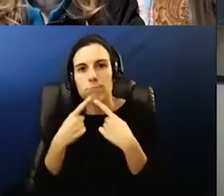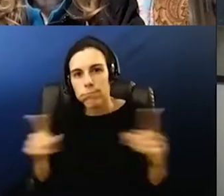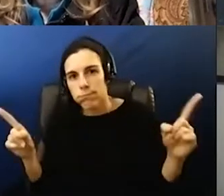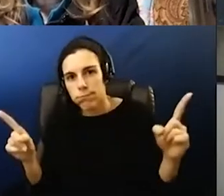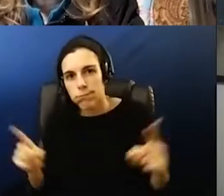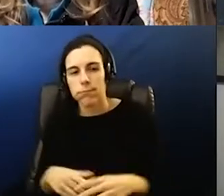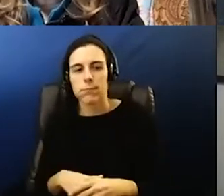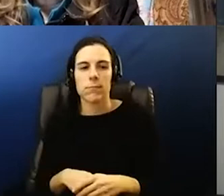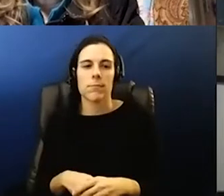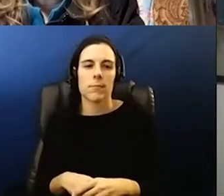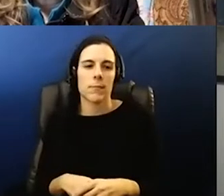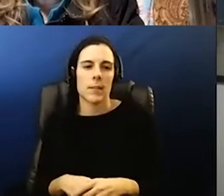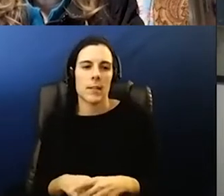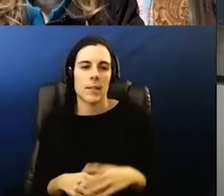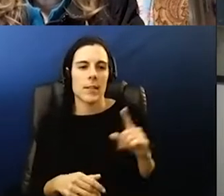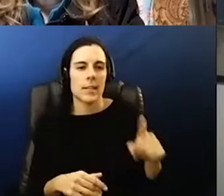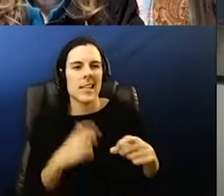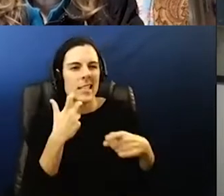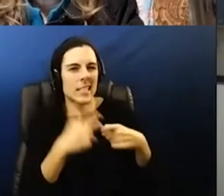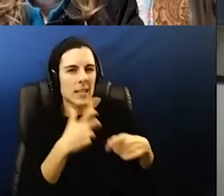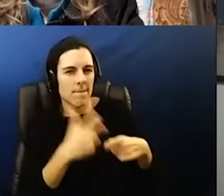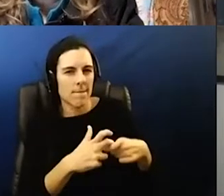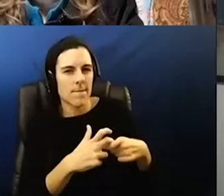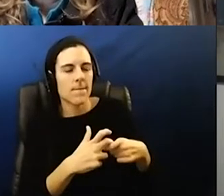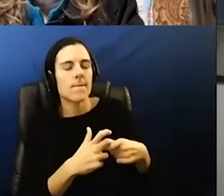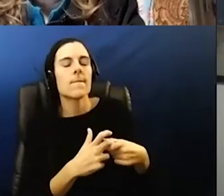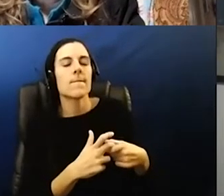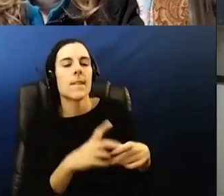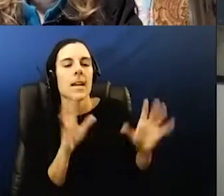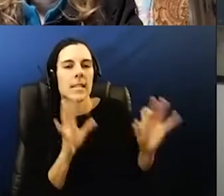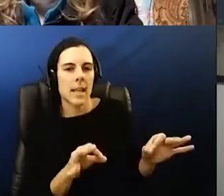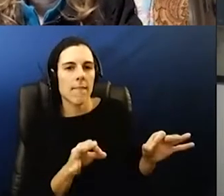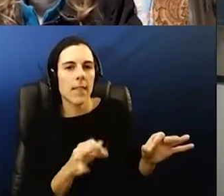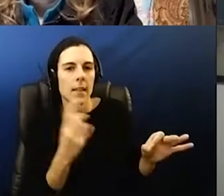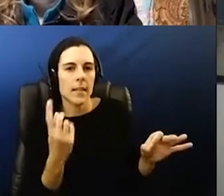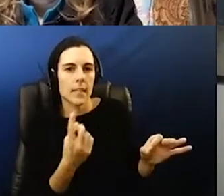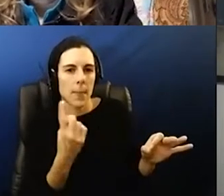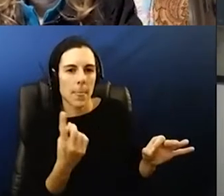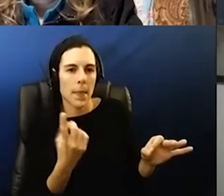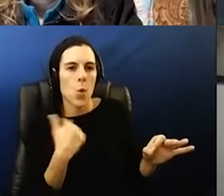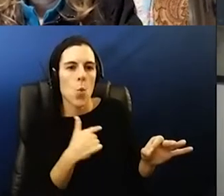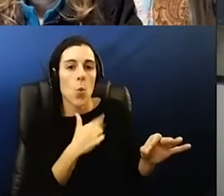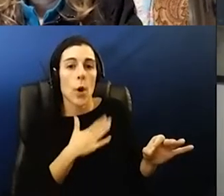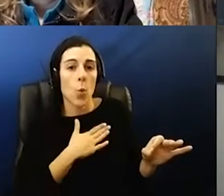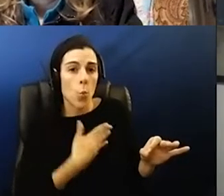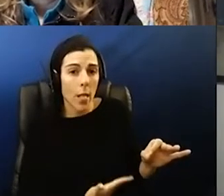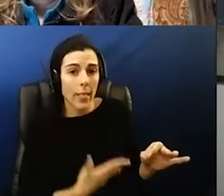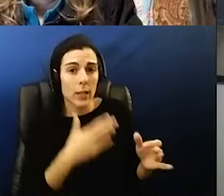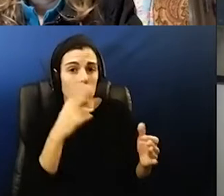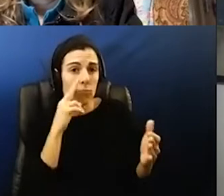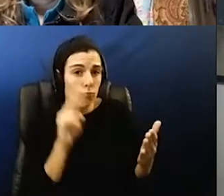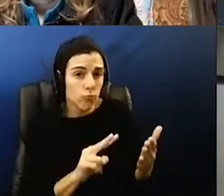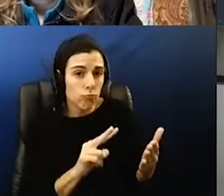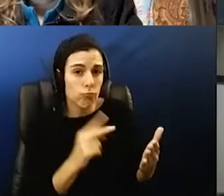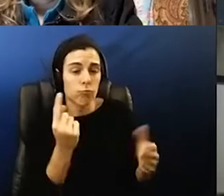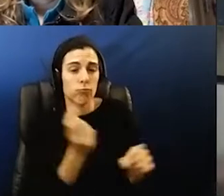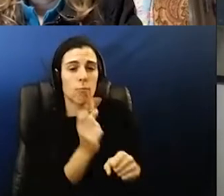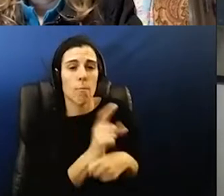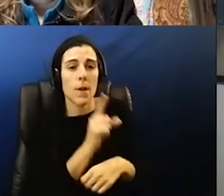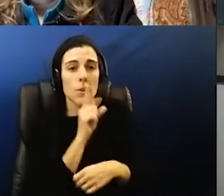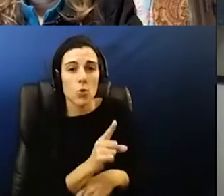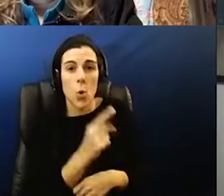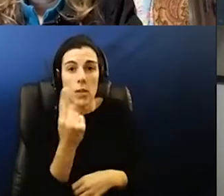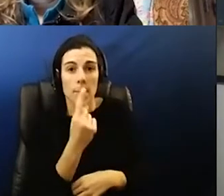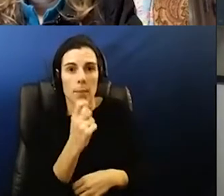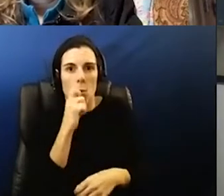yeah it's it's a really hard one but um it's definitely something that we are willing to look into to make sure there wasn't something that wasn't followed